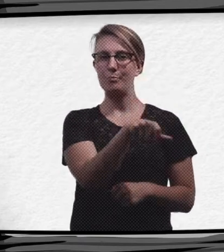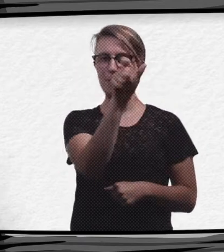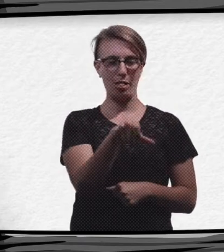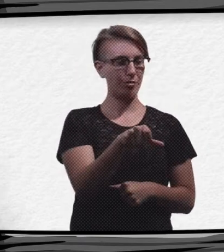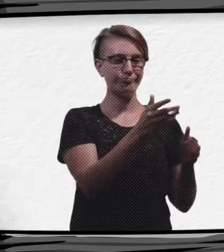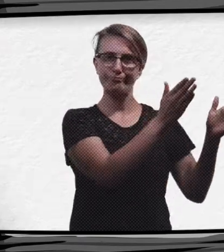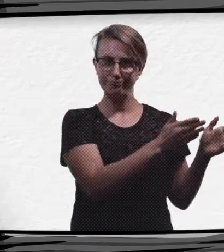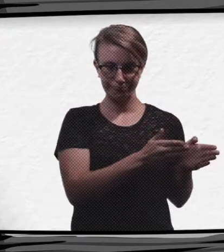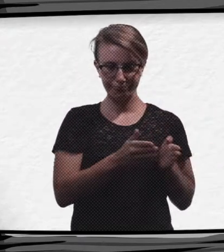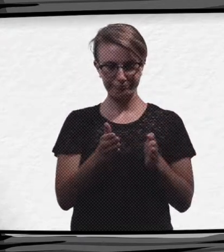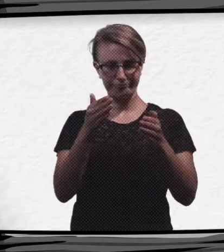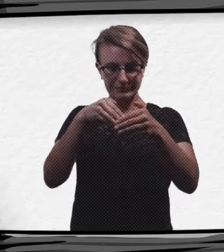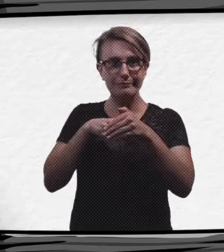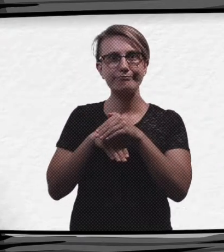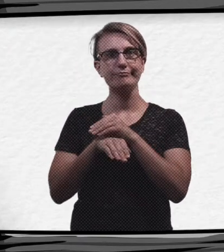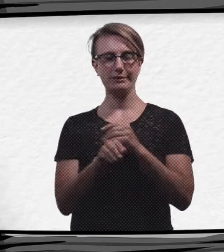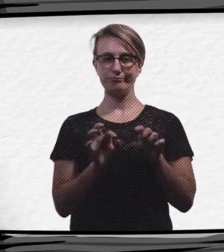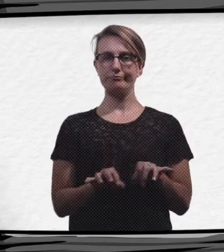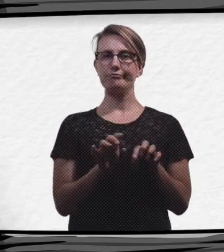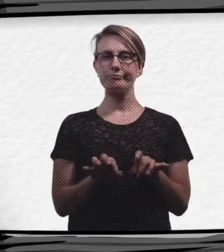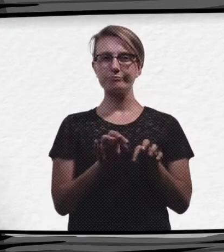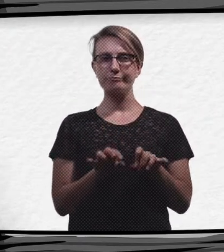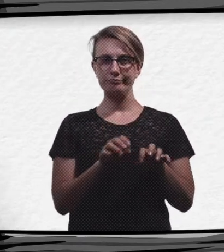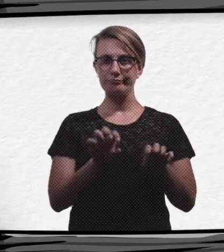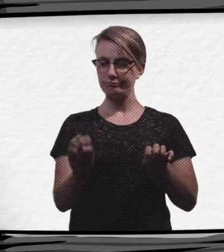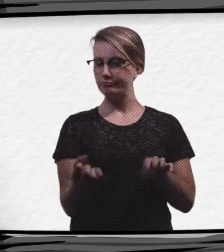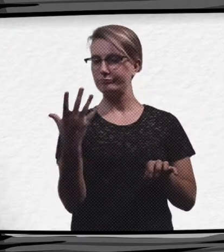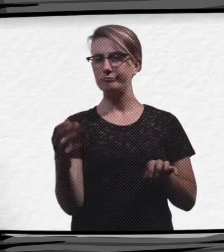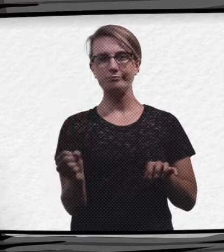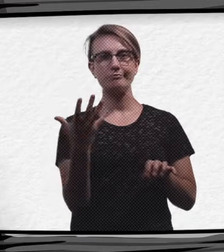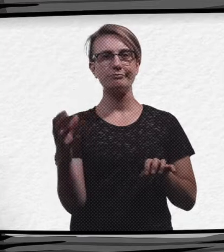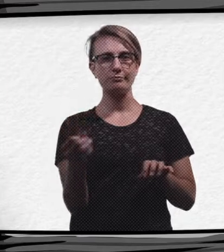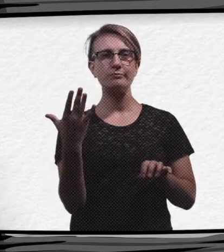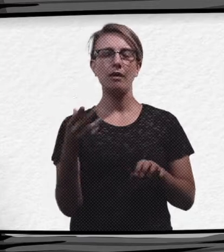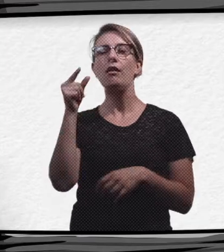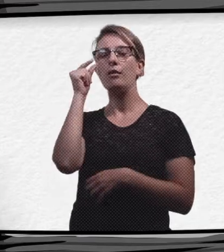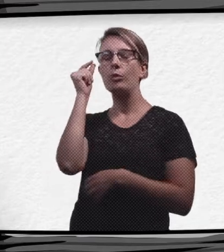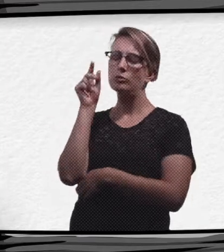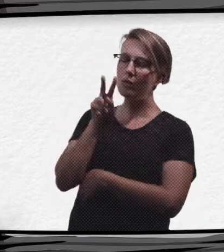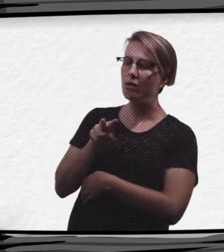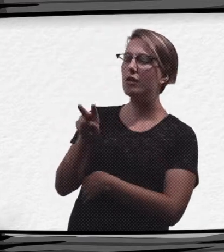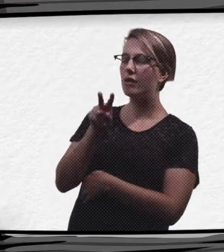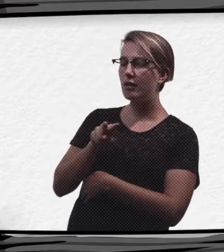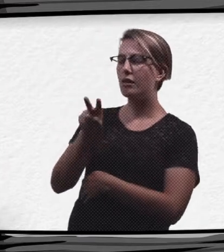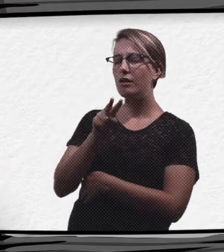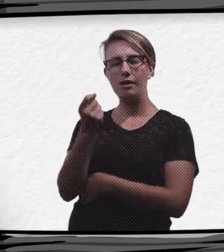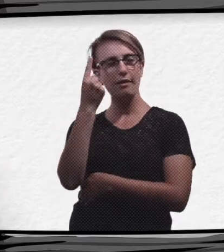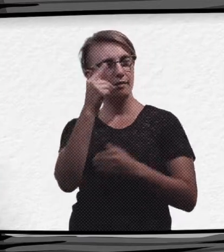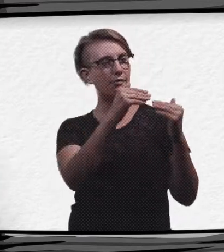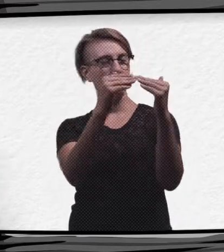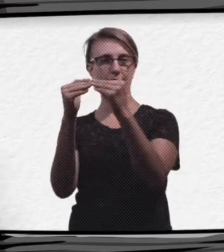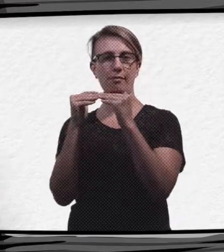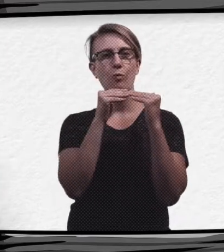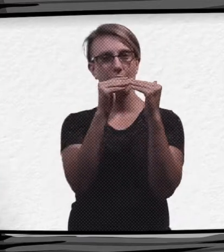transcribers, who could follow discussions and provide live transcriptions to her laptop, so she could take part on a more equitable